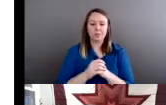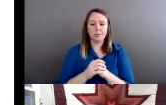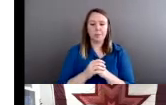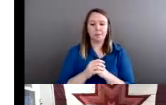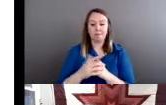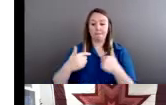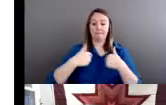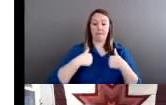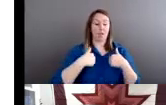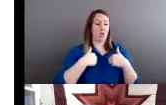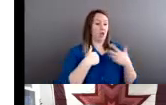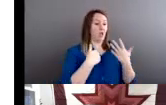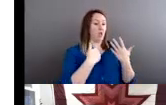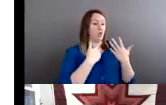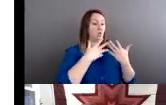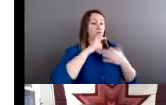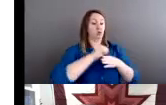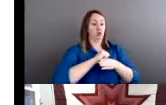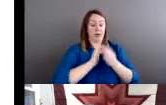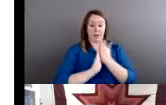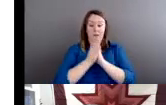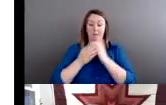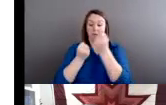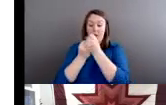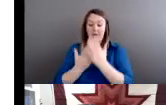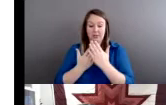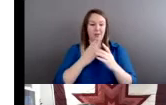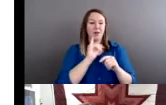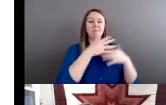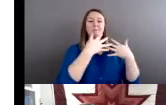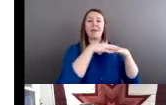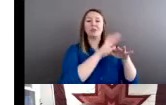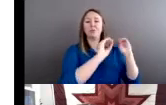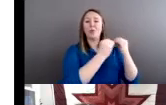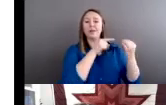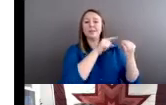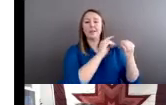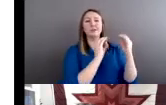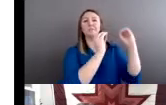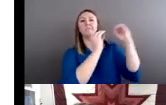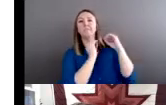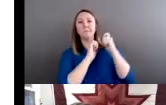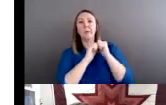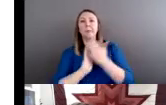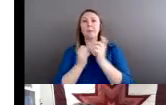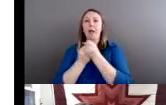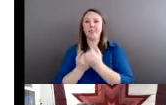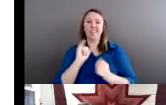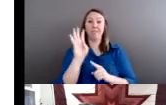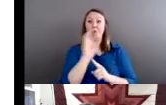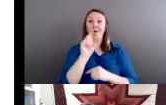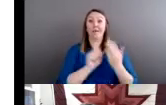organization in the 1990s, I did my 40 hours of advocacy training that probably a lot of you provide that